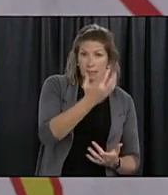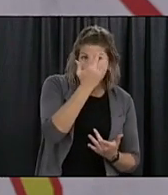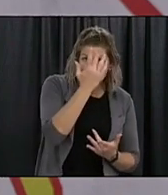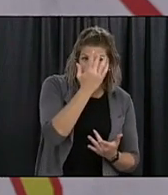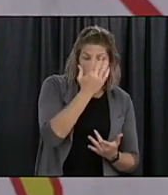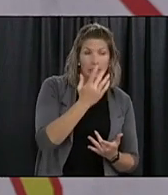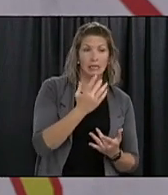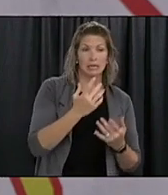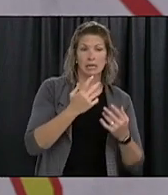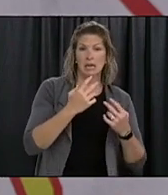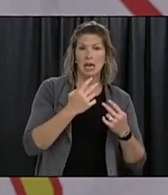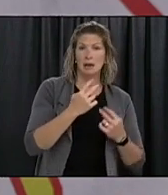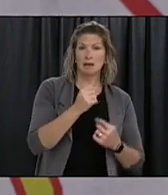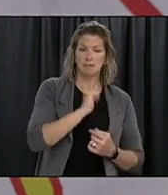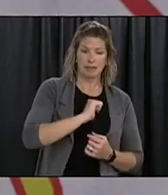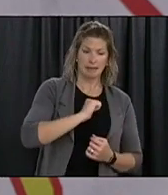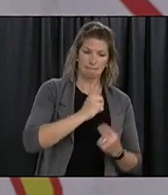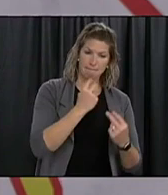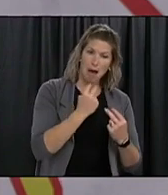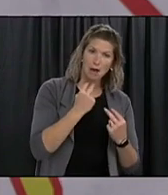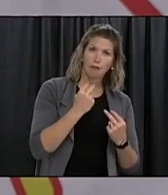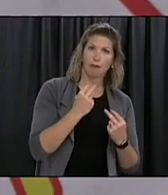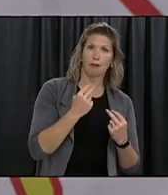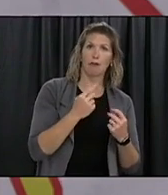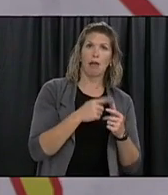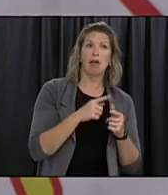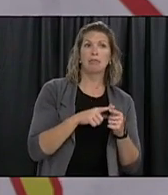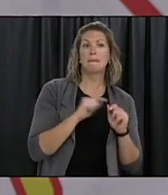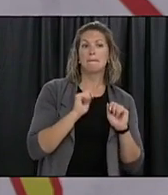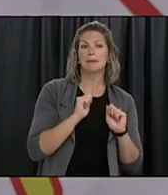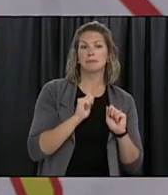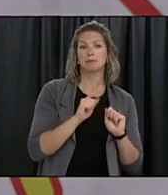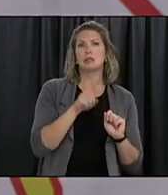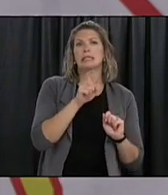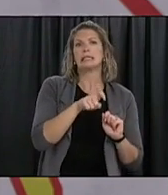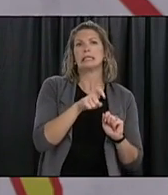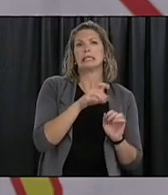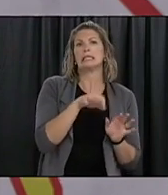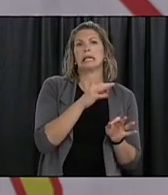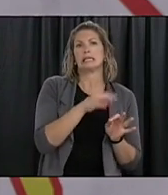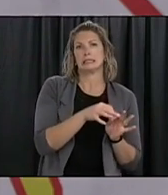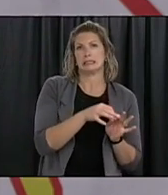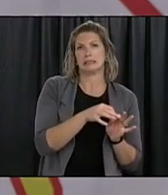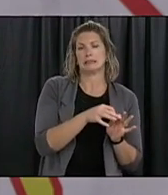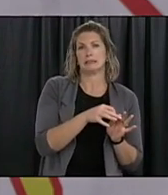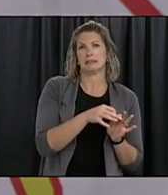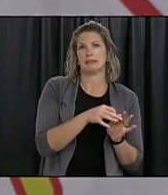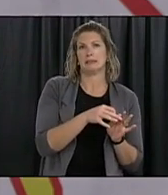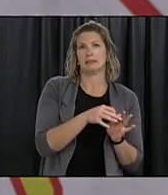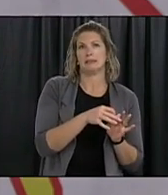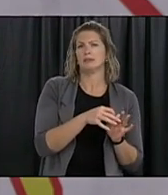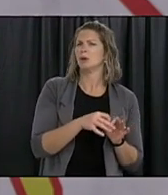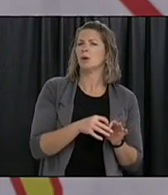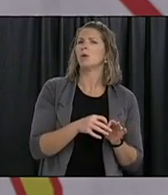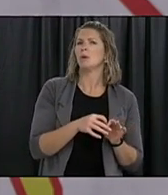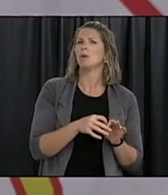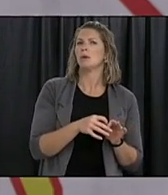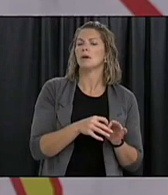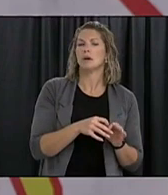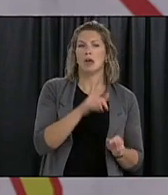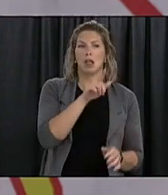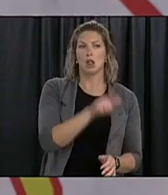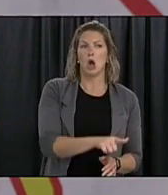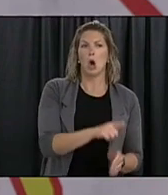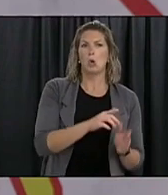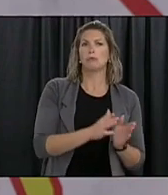and to get tested. So and we do that because we know the risk there is low and and so that they